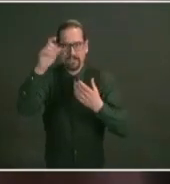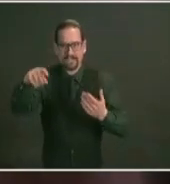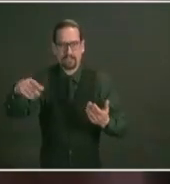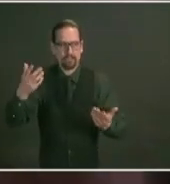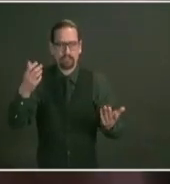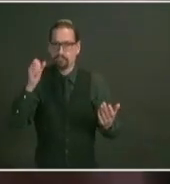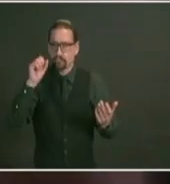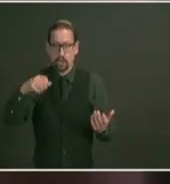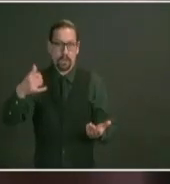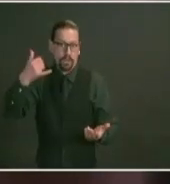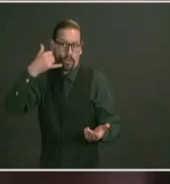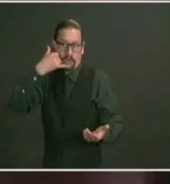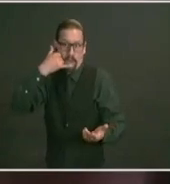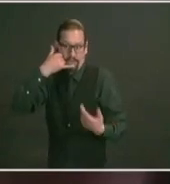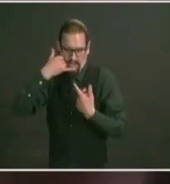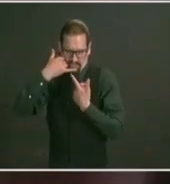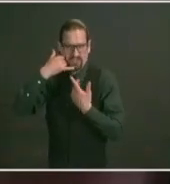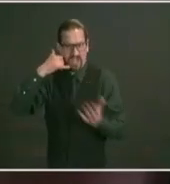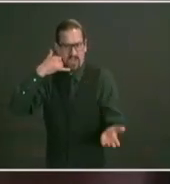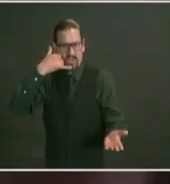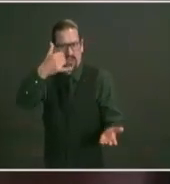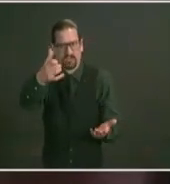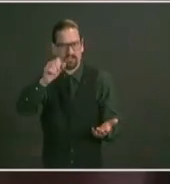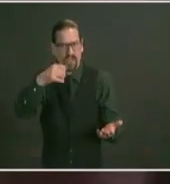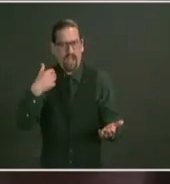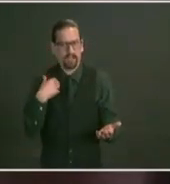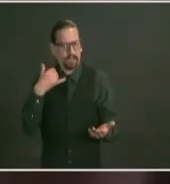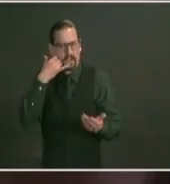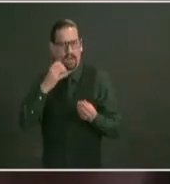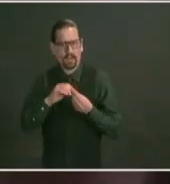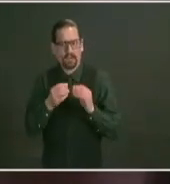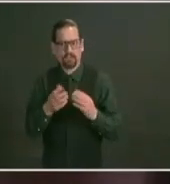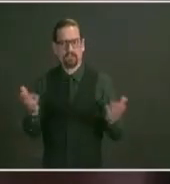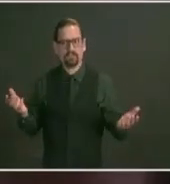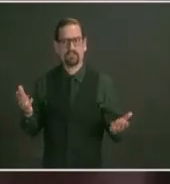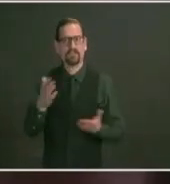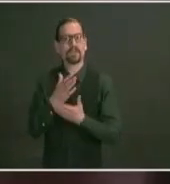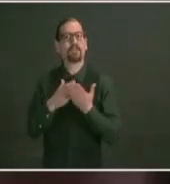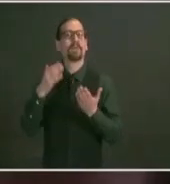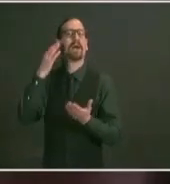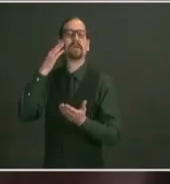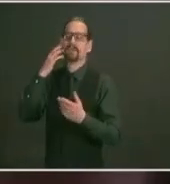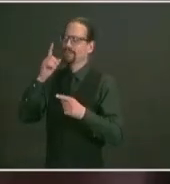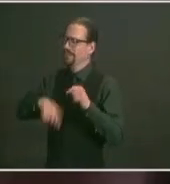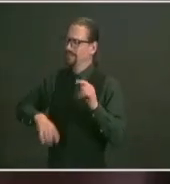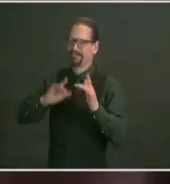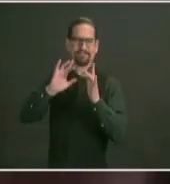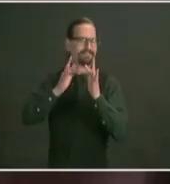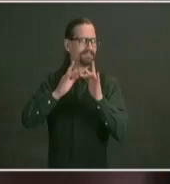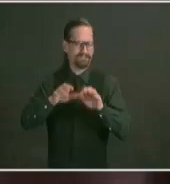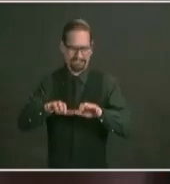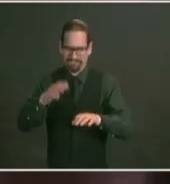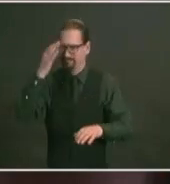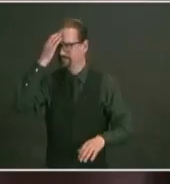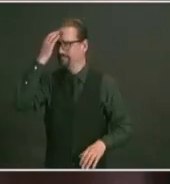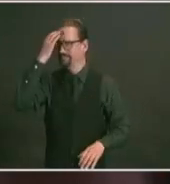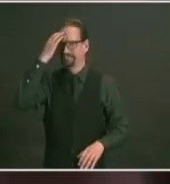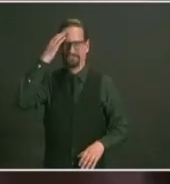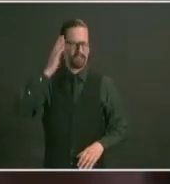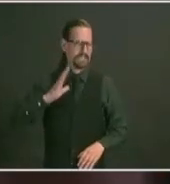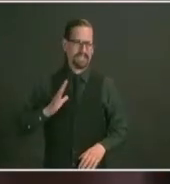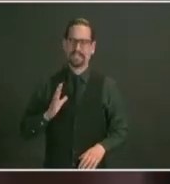line understanding that not everyone has access to the internet 222-8022